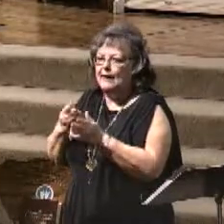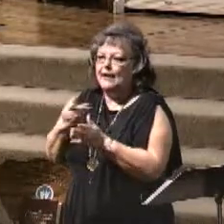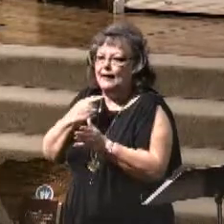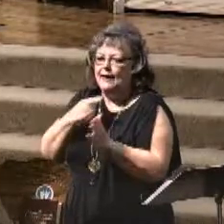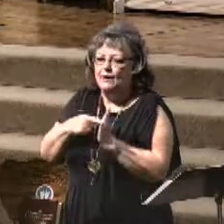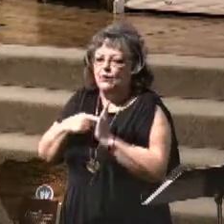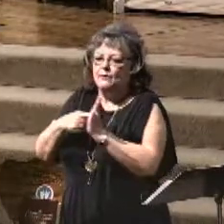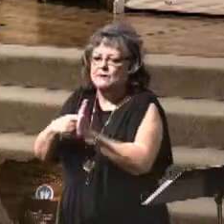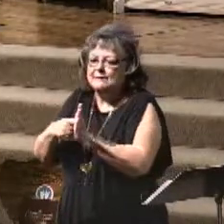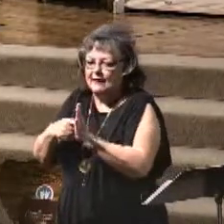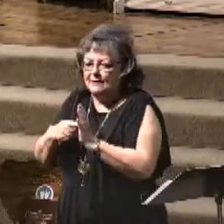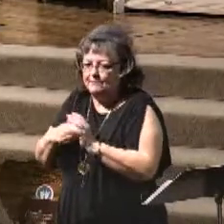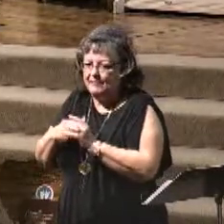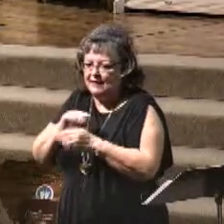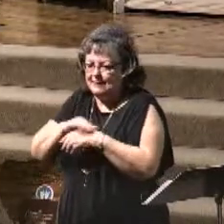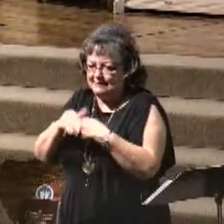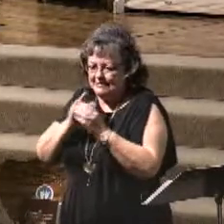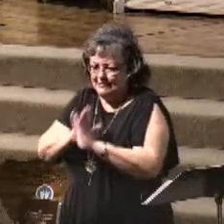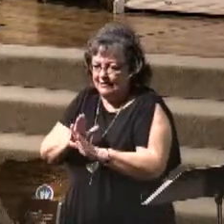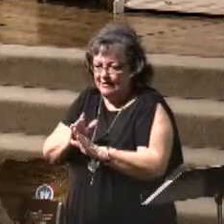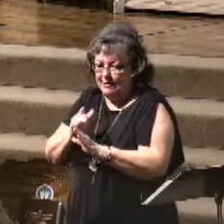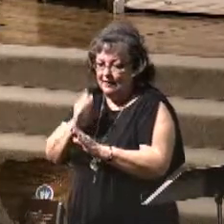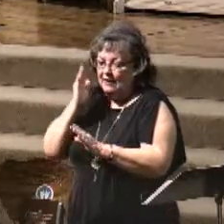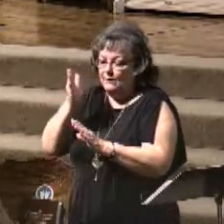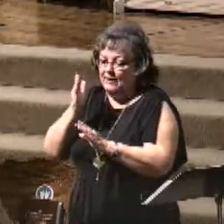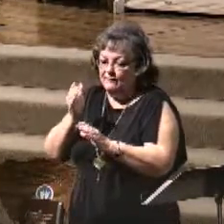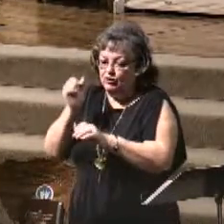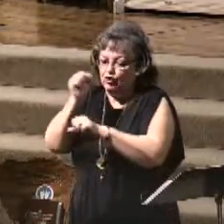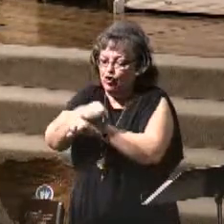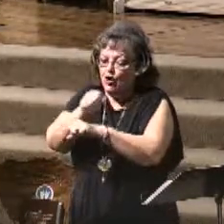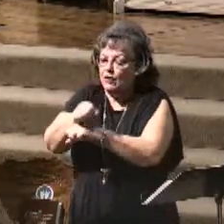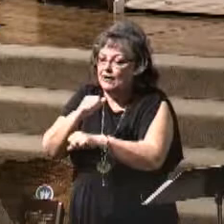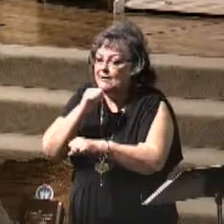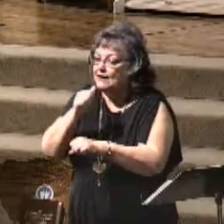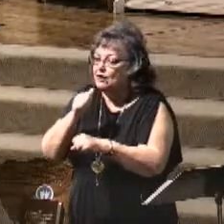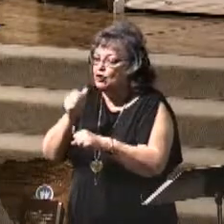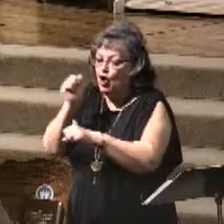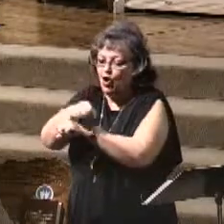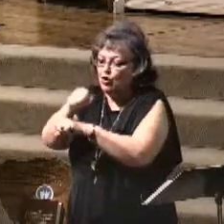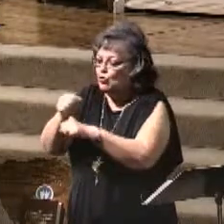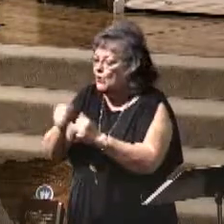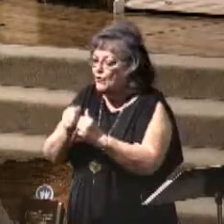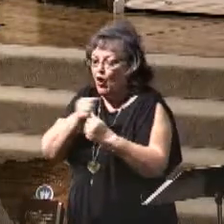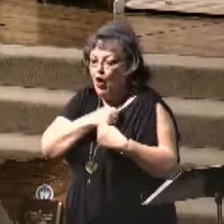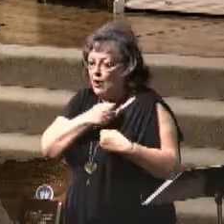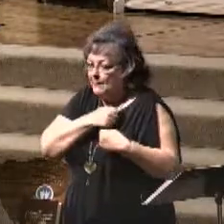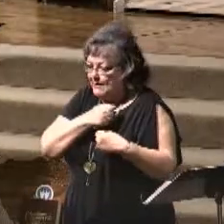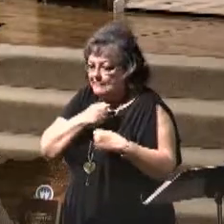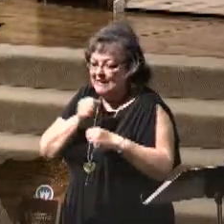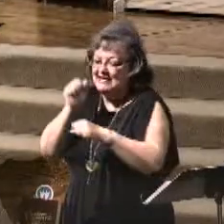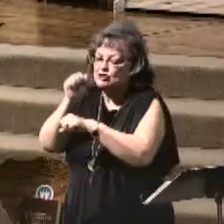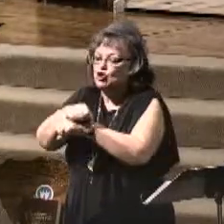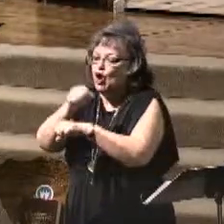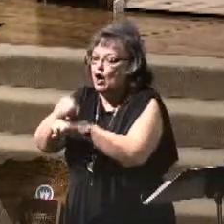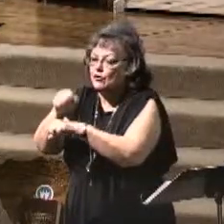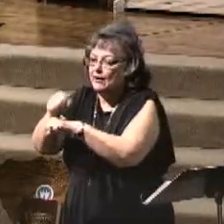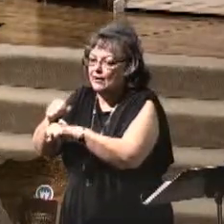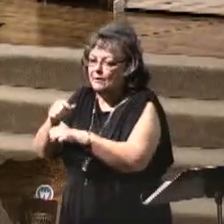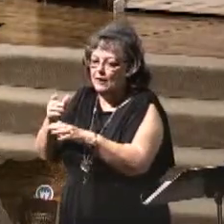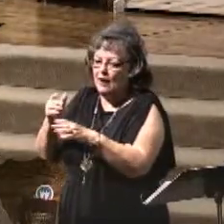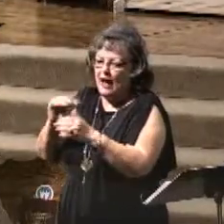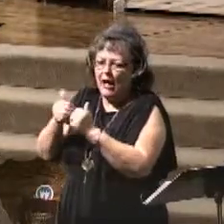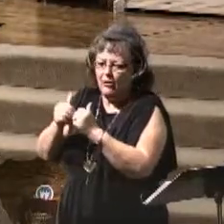says he went forth conquering and to conquer, but he did not conquer with armies at this point. He's conquering, promising